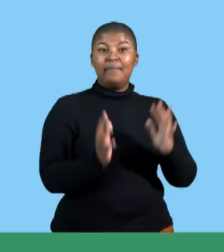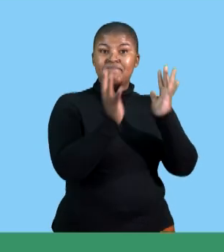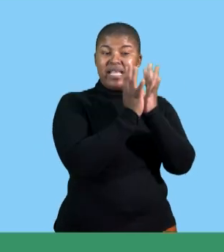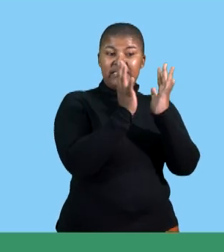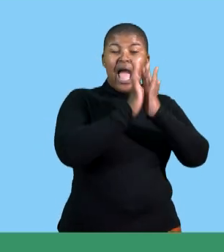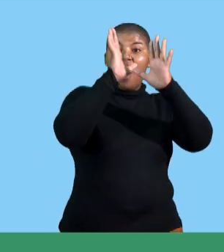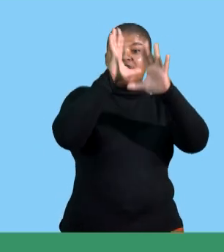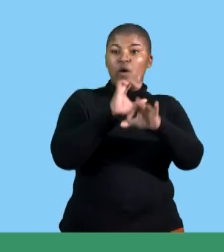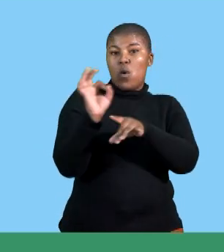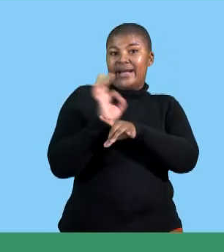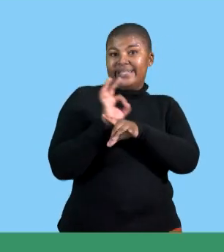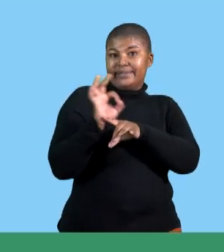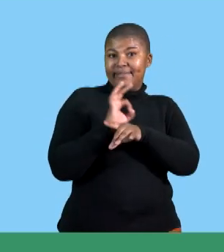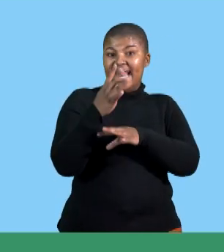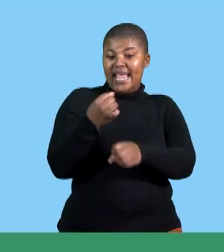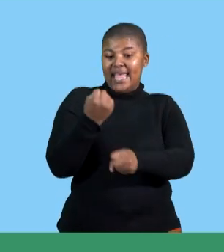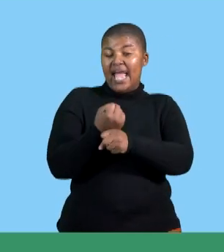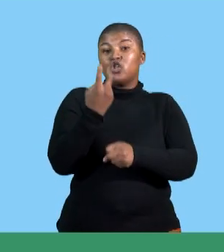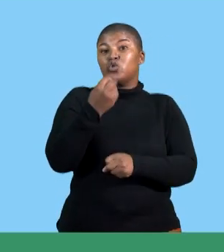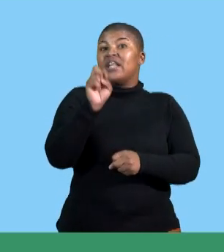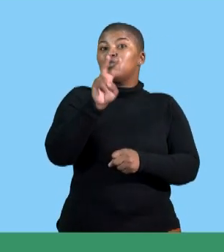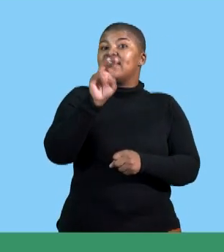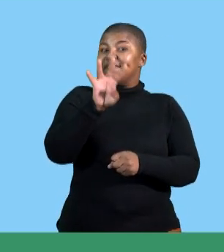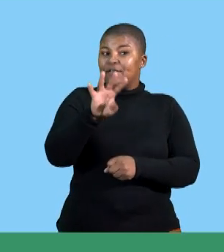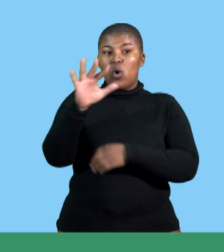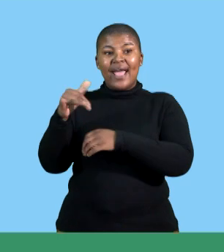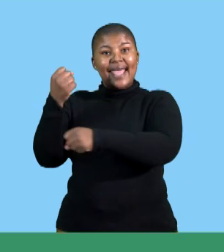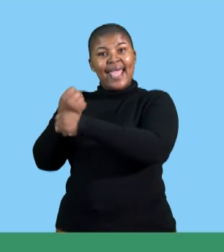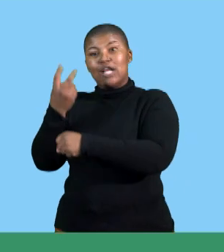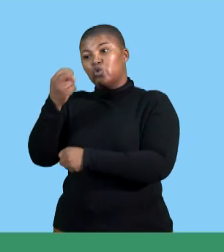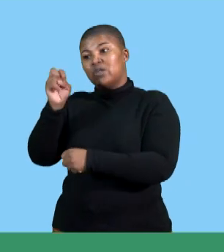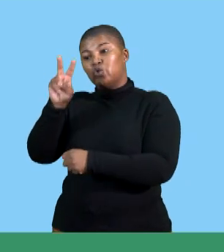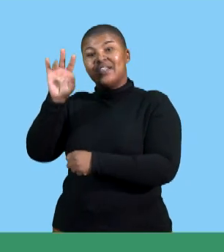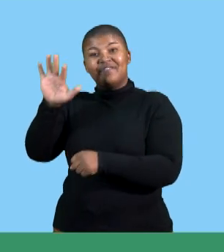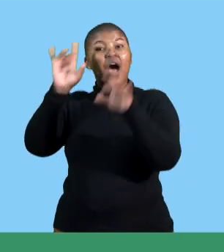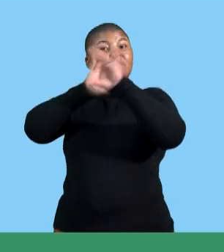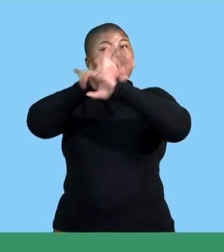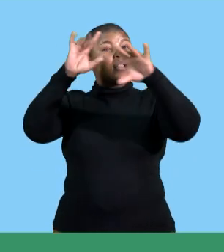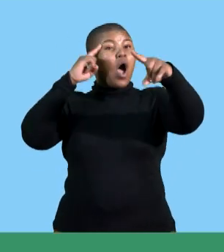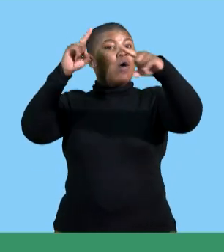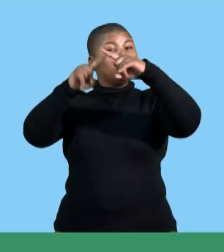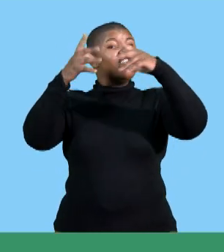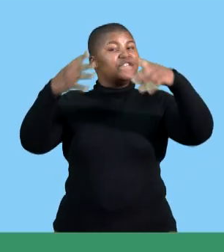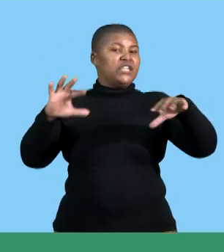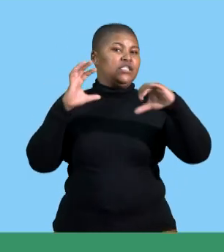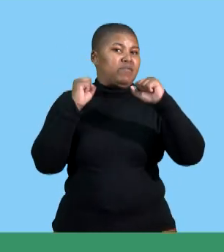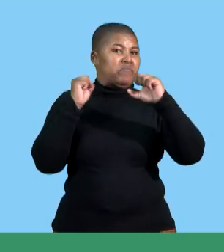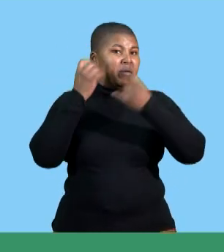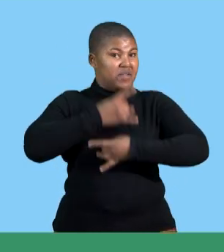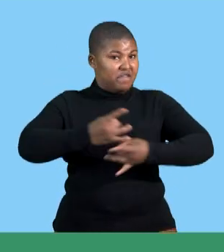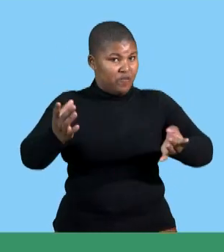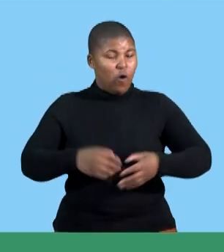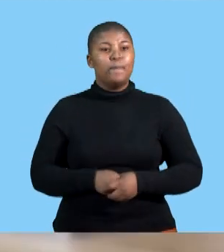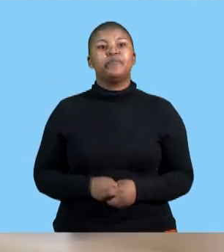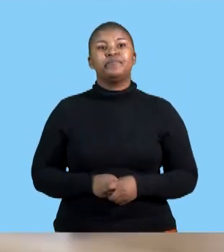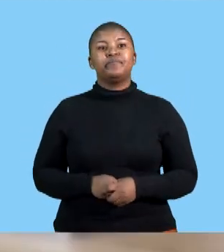planning for 2024 and 2025 clear objectives of their business were outlined so this sentence